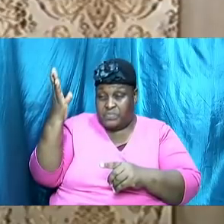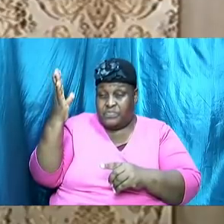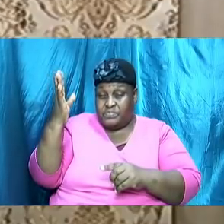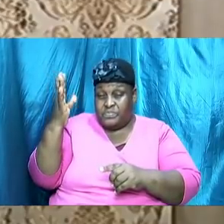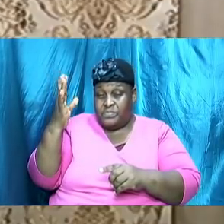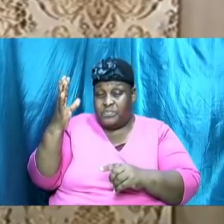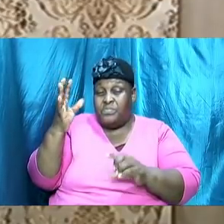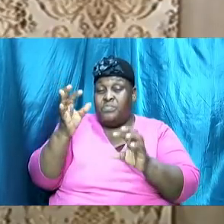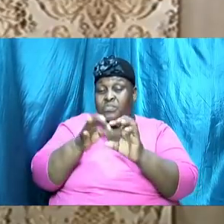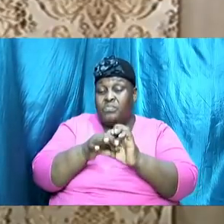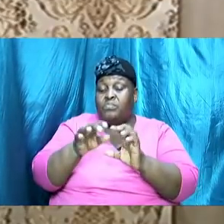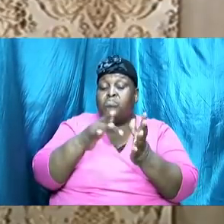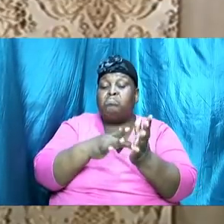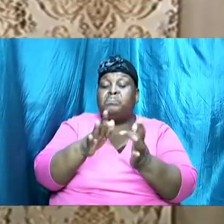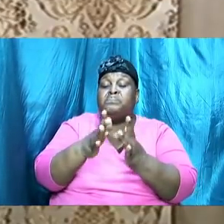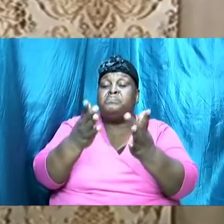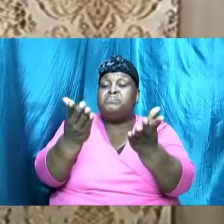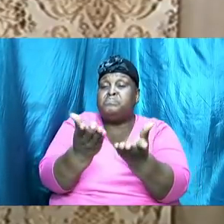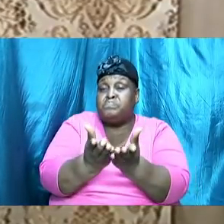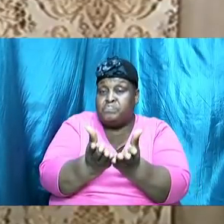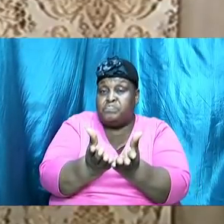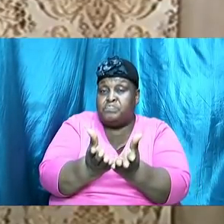of this book